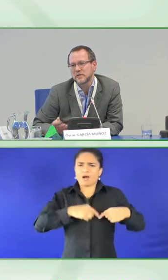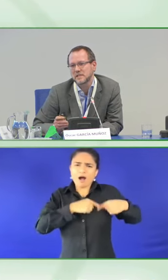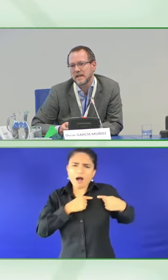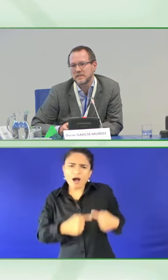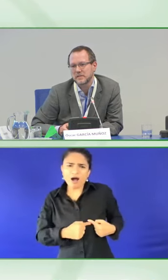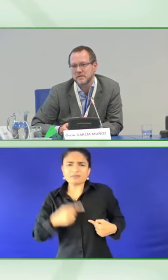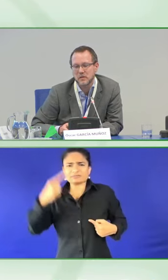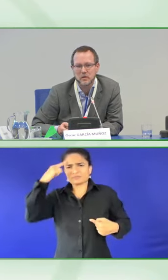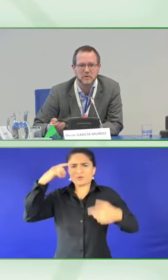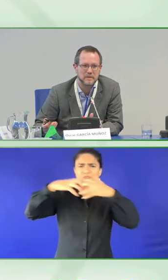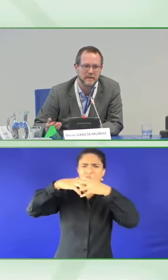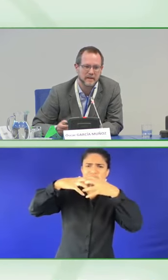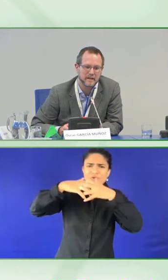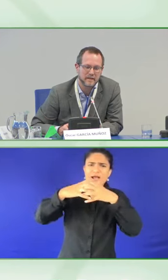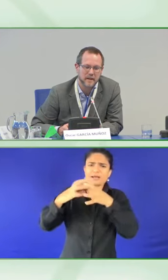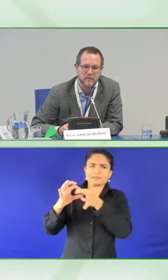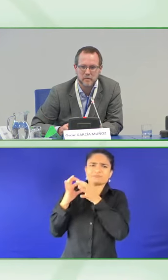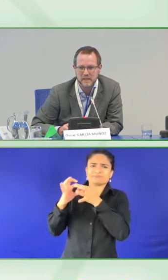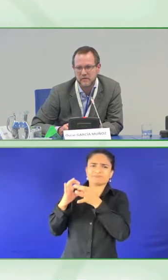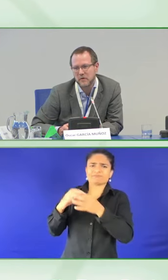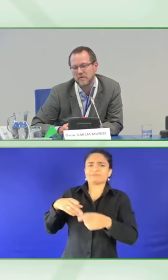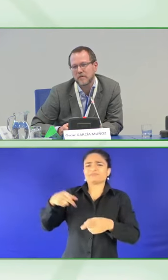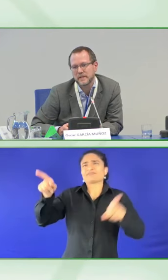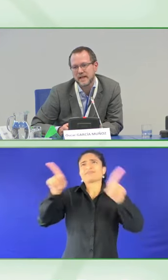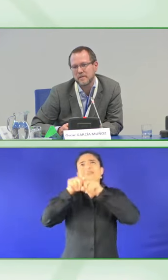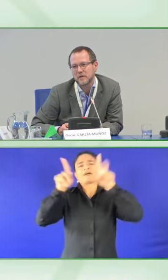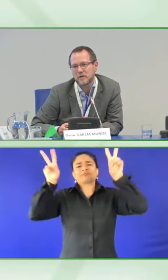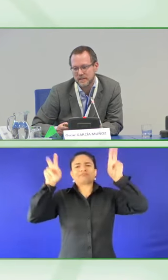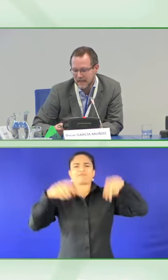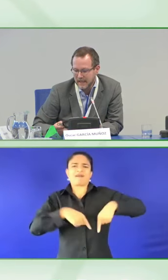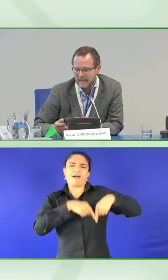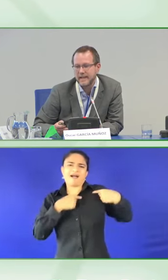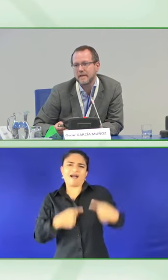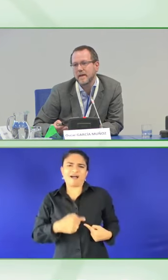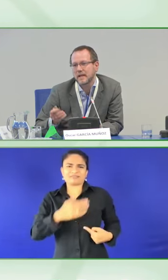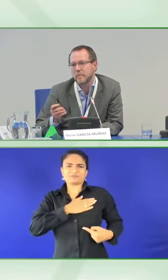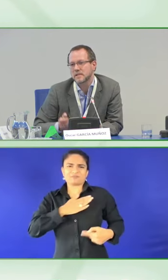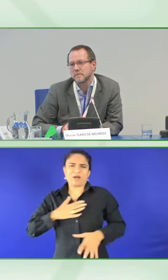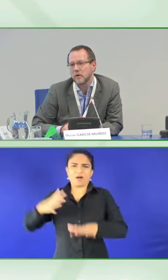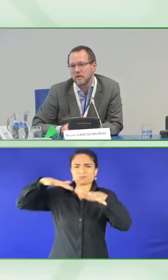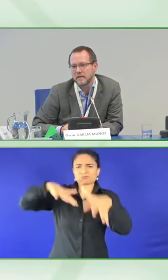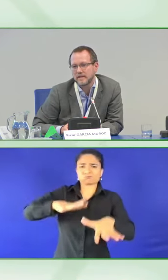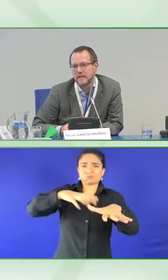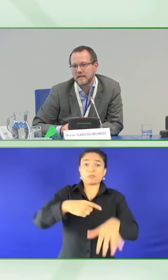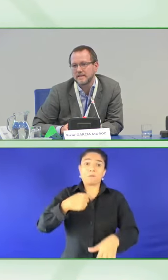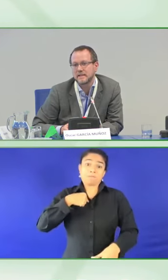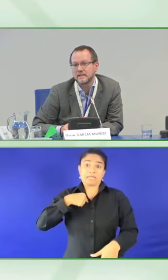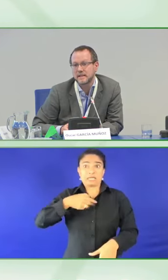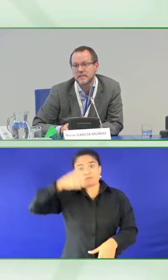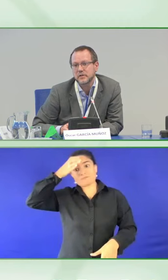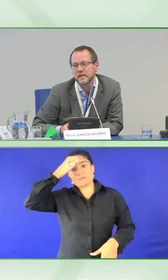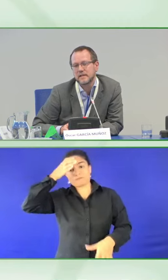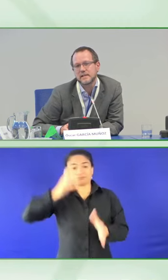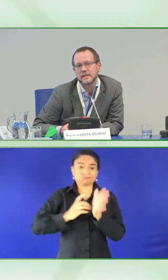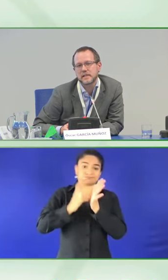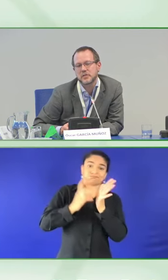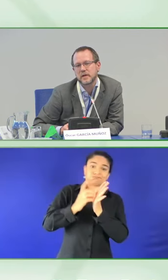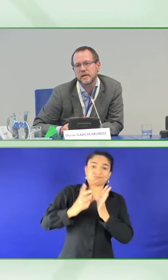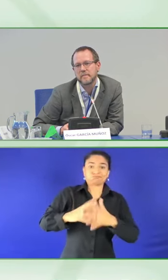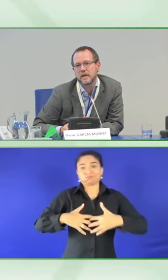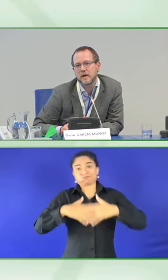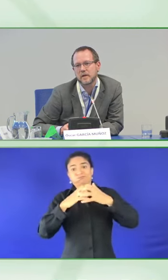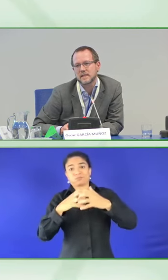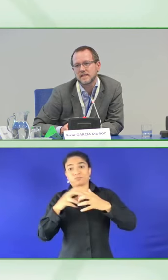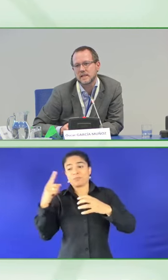a visual translator. So thank you very much for them, because they make possible that the dictionary, the easy